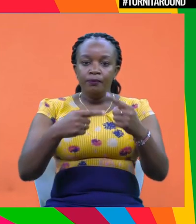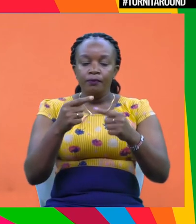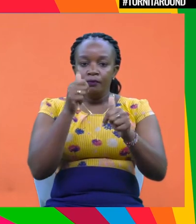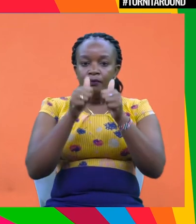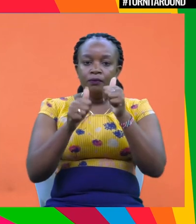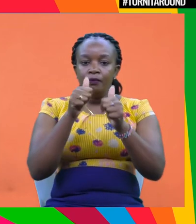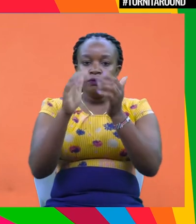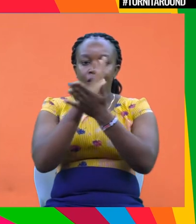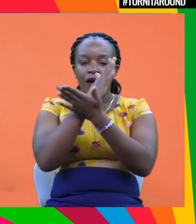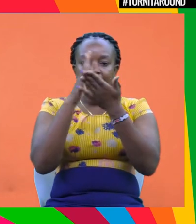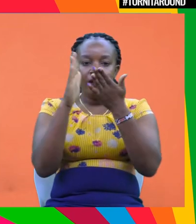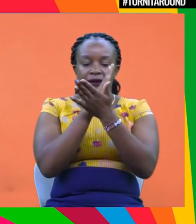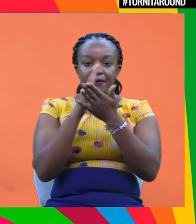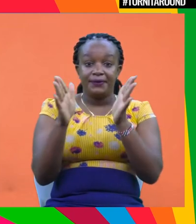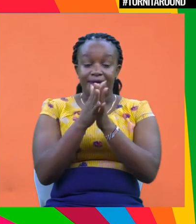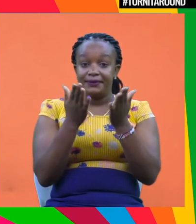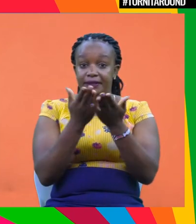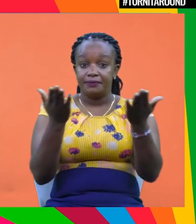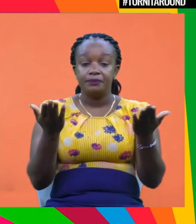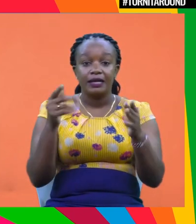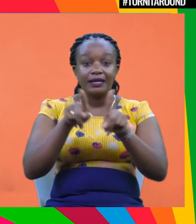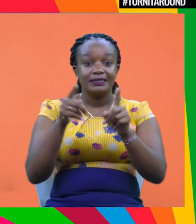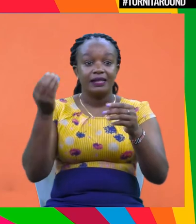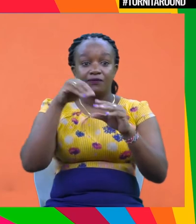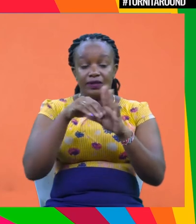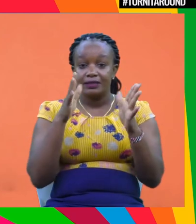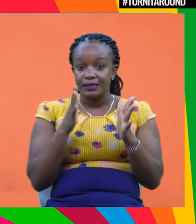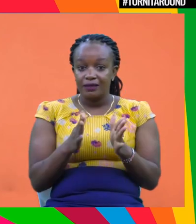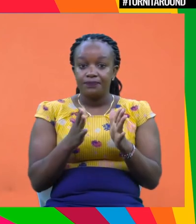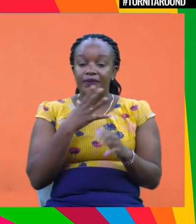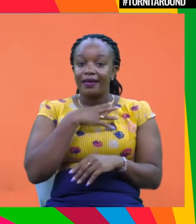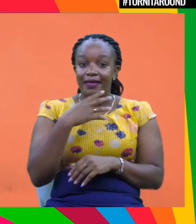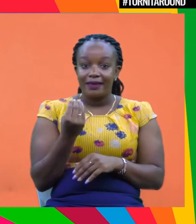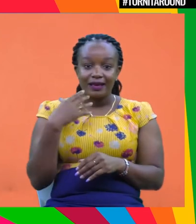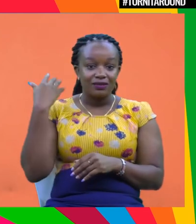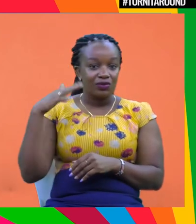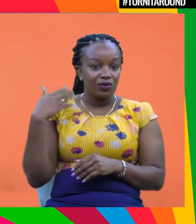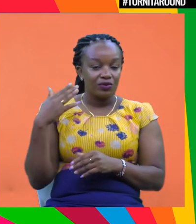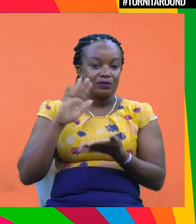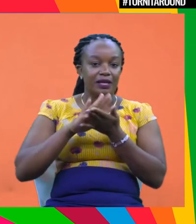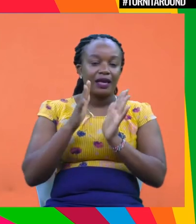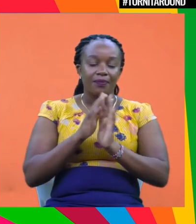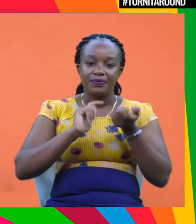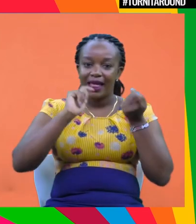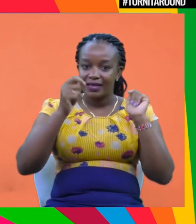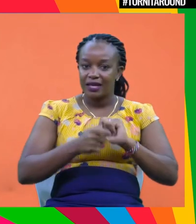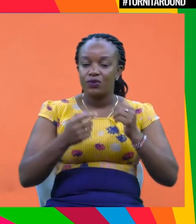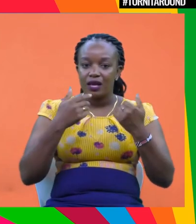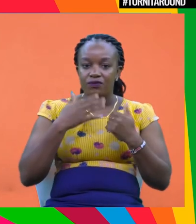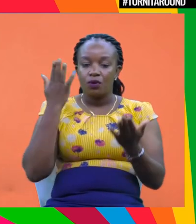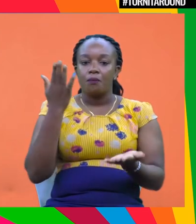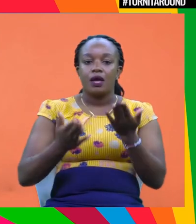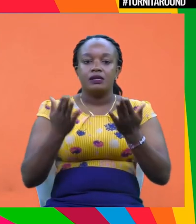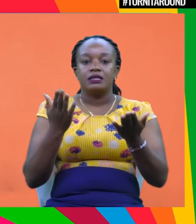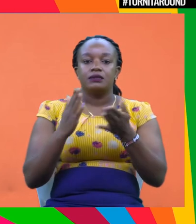they have a fiduciary duty as well to their investors. So, you know, they have to always be cognizant of the return and they have to balance that